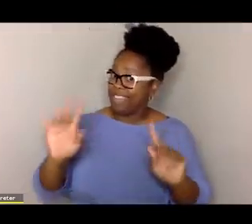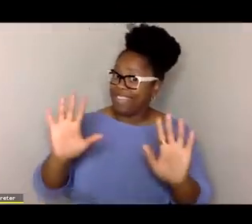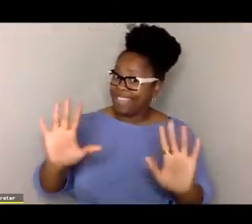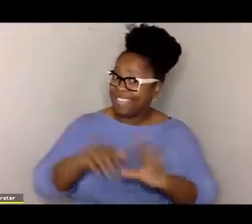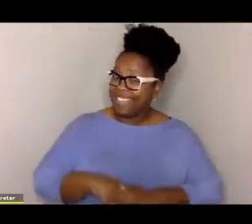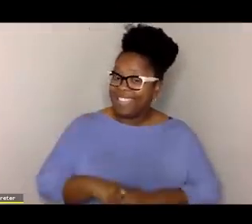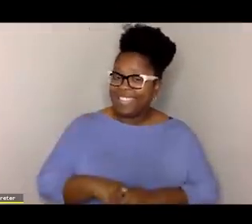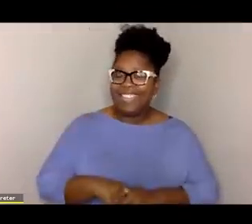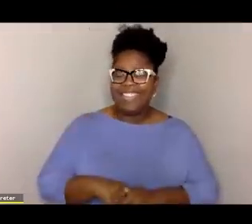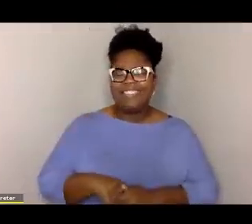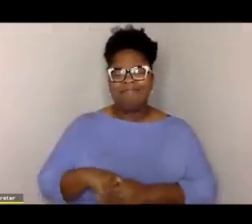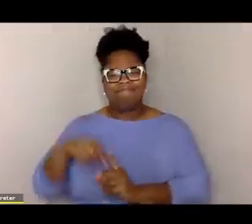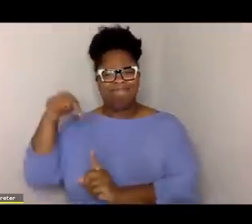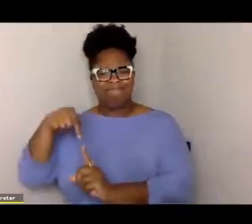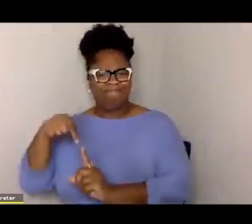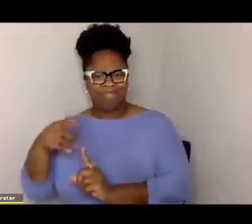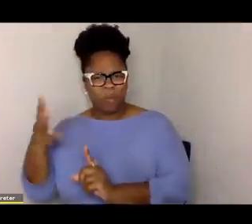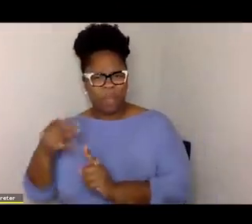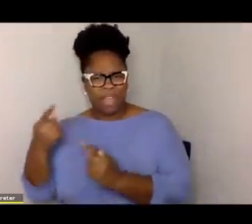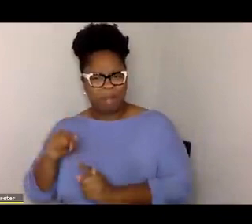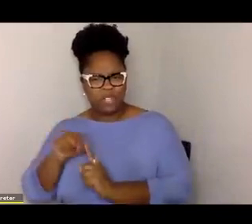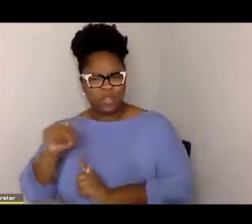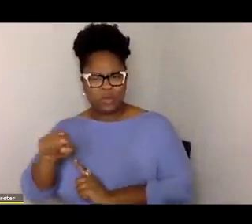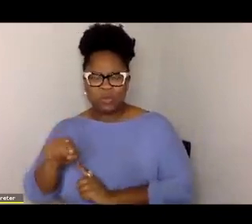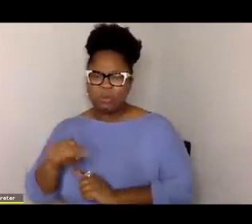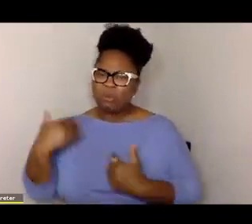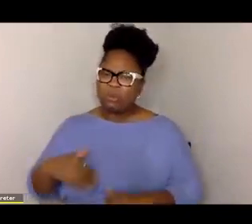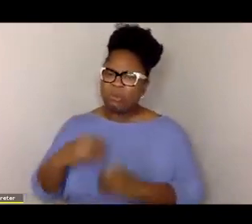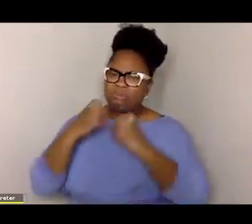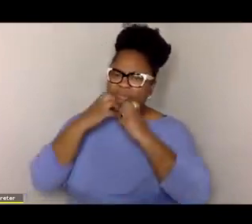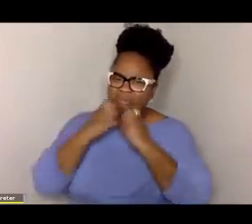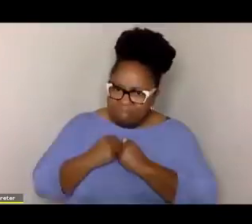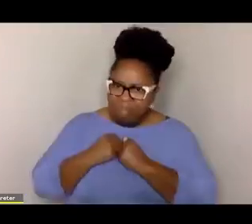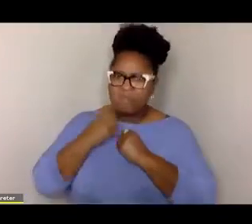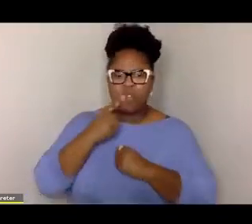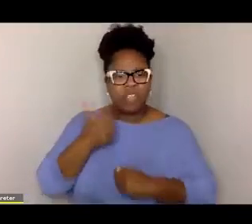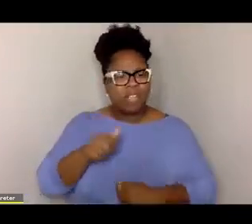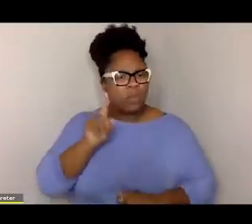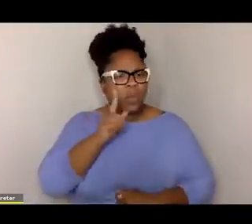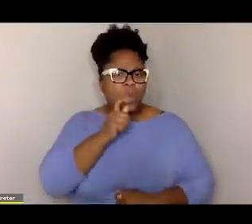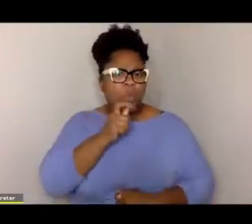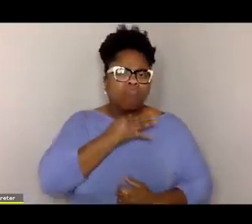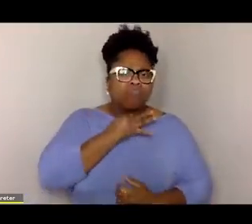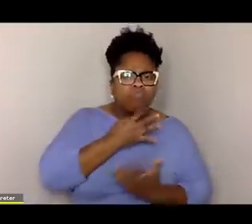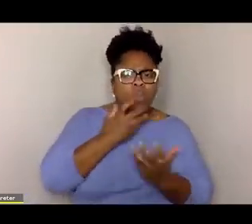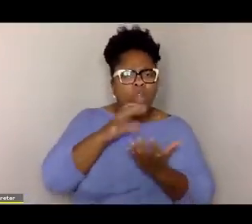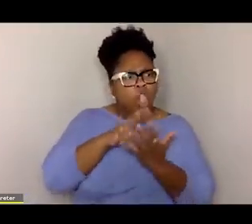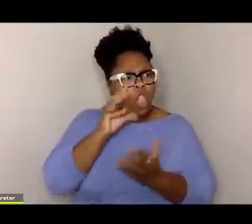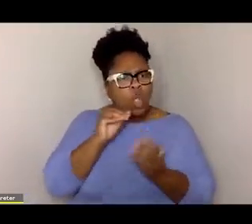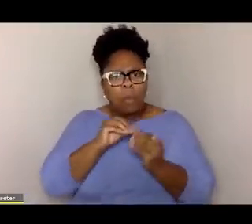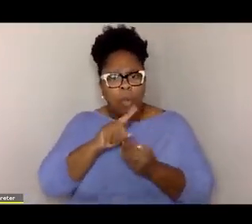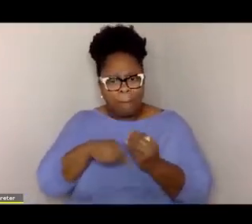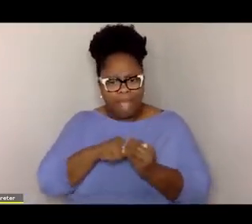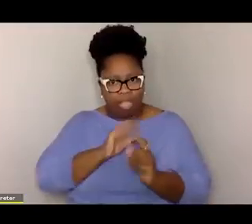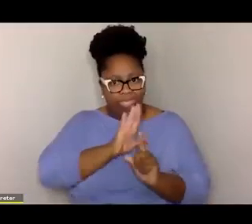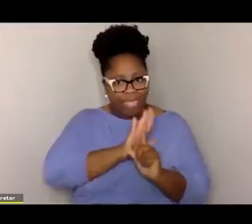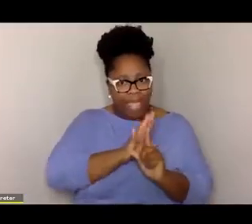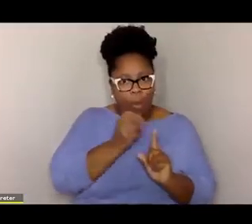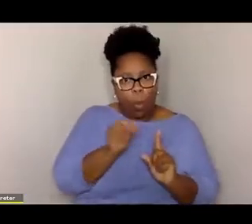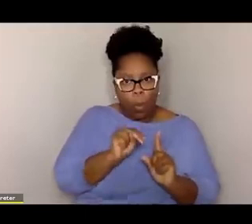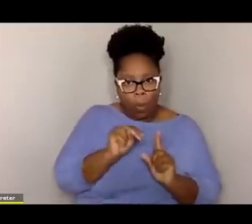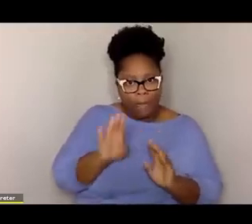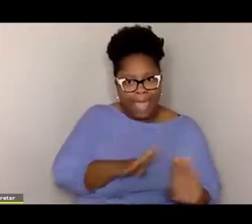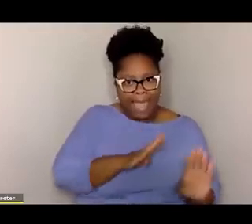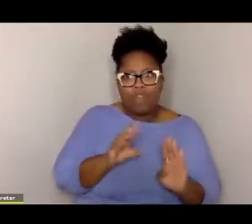time. OK, what happened to you? So valuable to anybody who wants to know more about their own